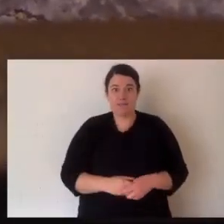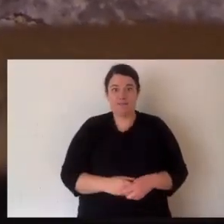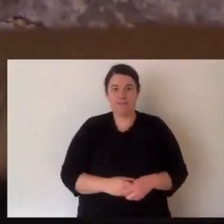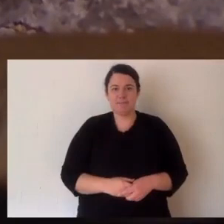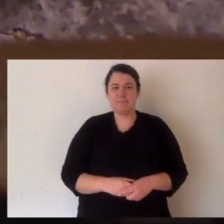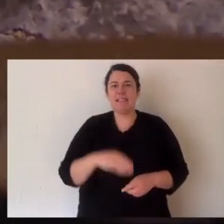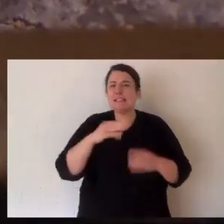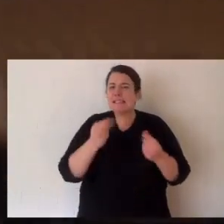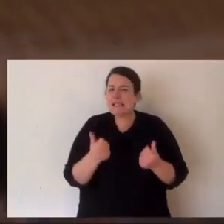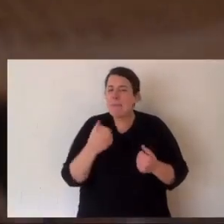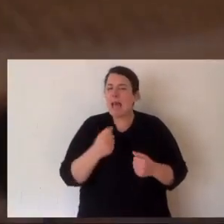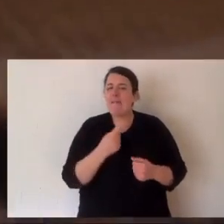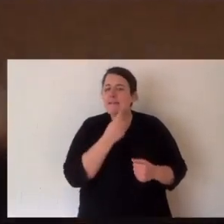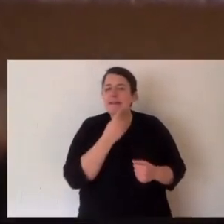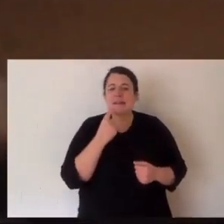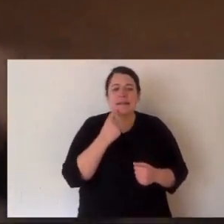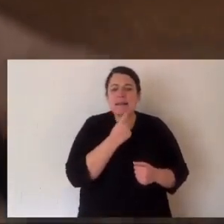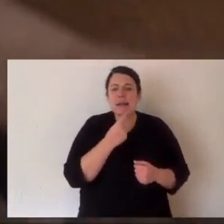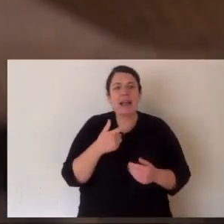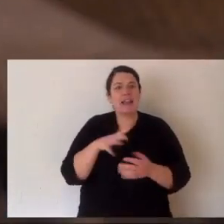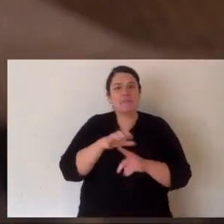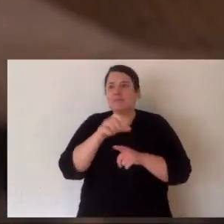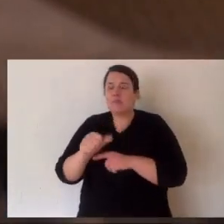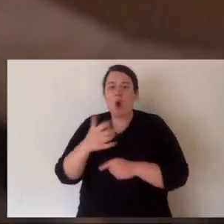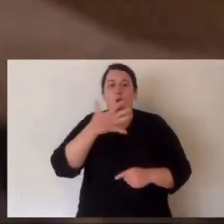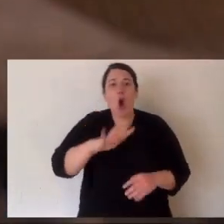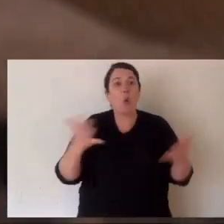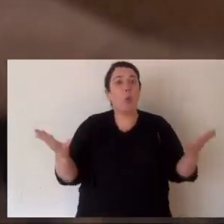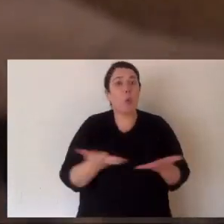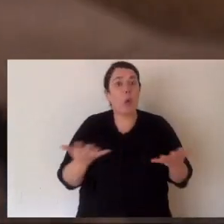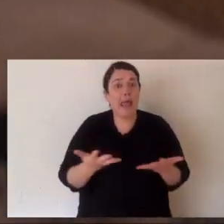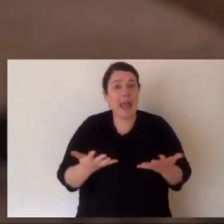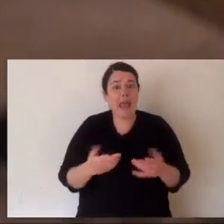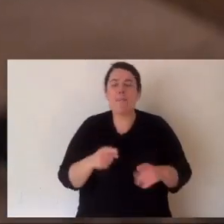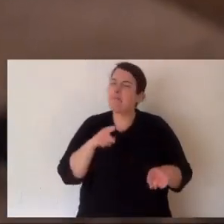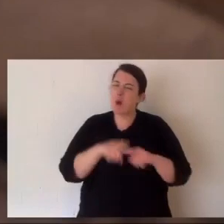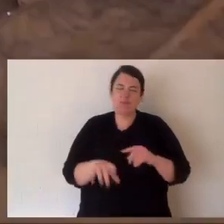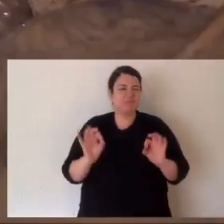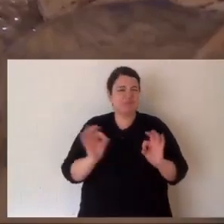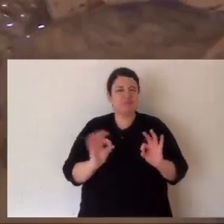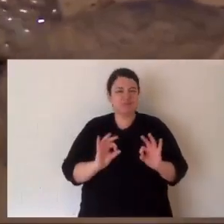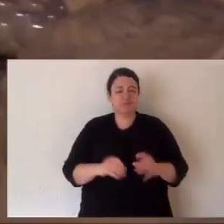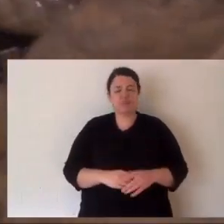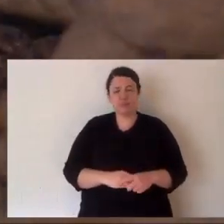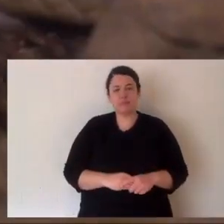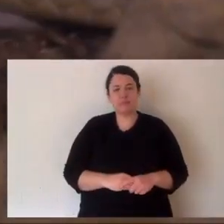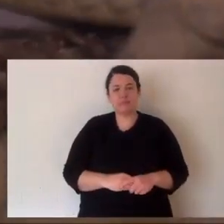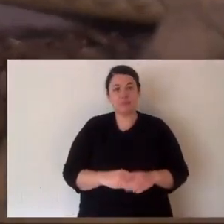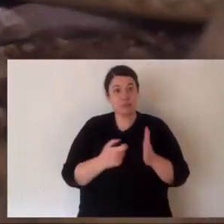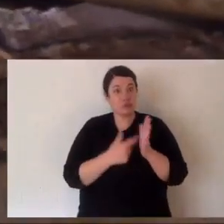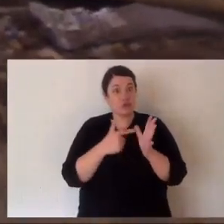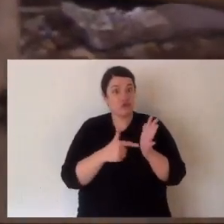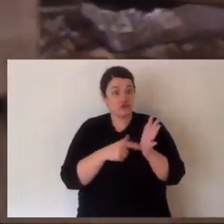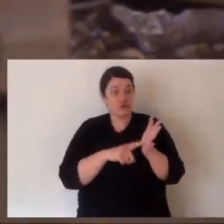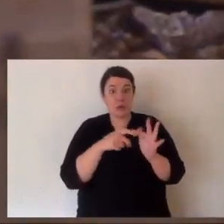pythons have heat-sensing pits. Most Australian elapids, which are the Australian venomous snakes, don't. But pit vipers do.